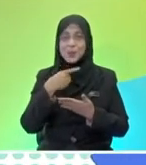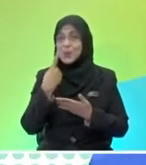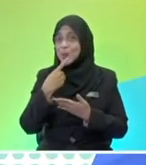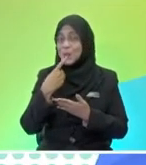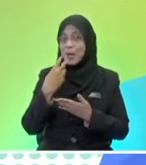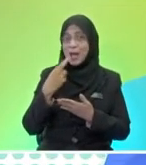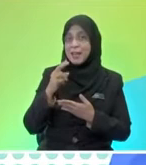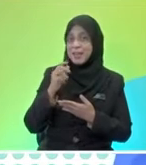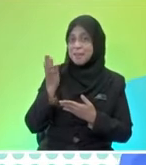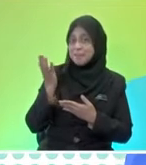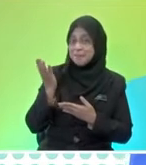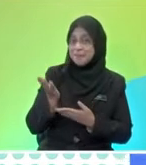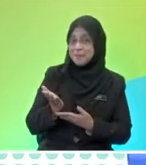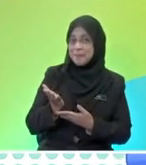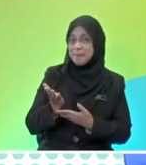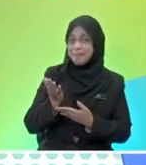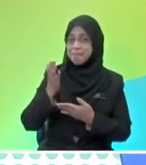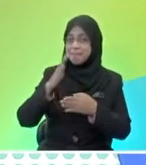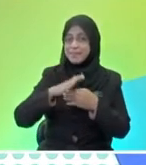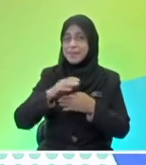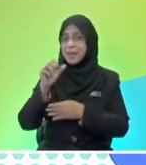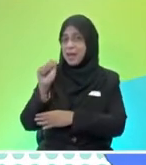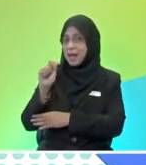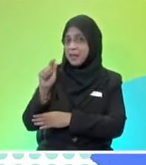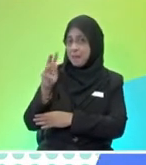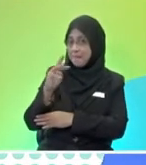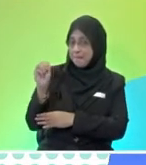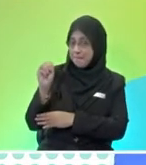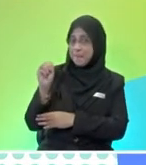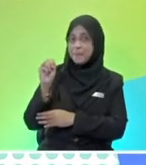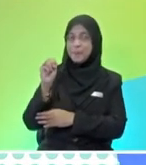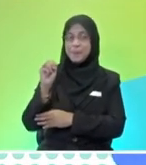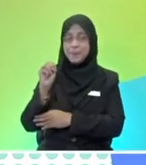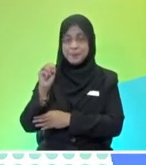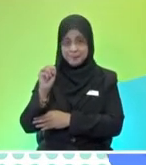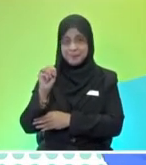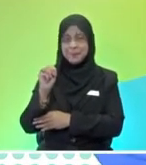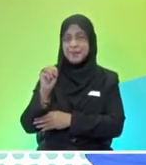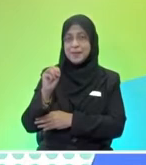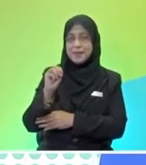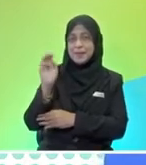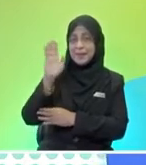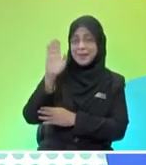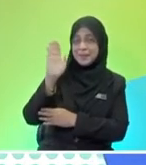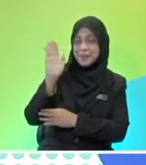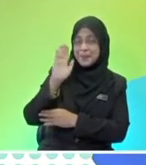our pupils? Yeah, sure. On the top left, we have Adam Ferdows from SK Kampung Lindungan. Hi Adam.